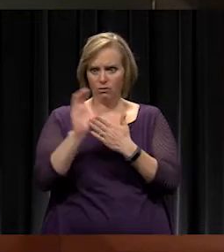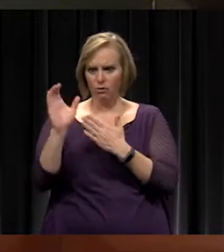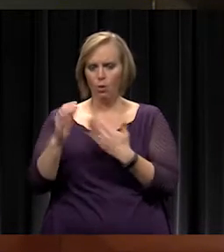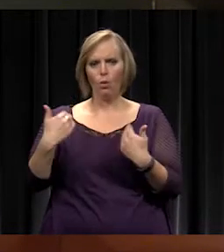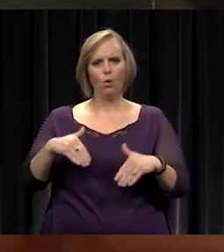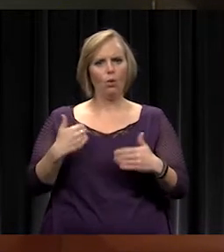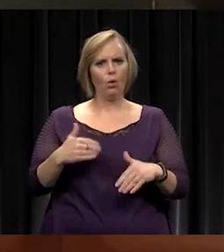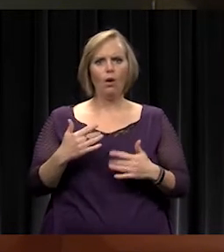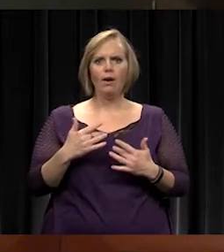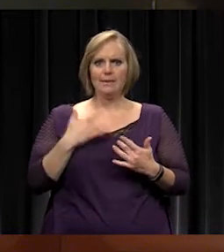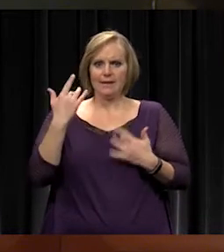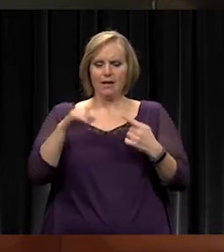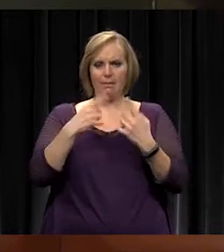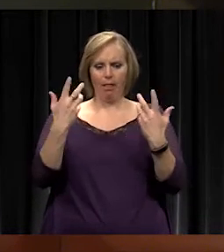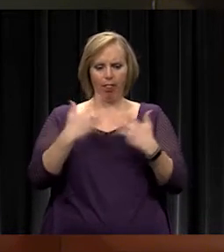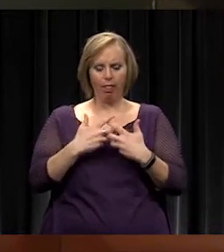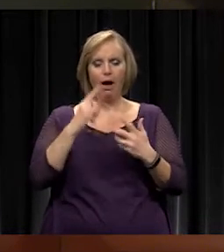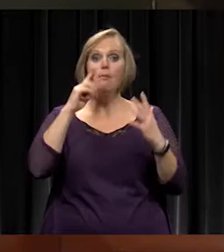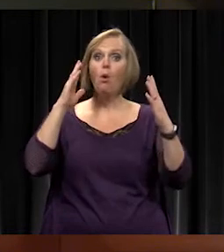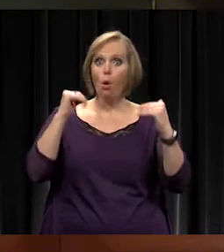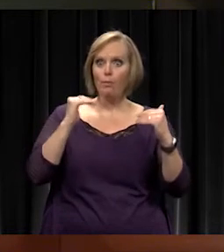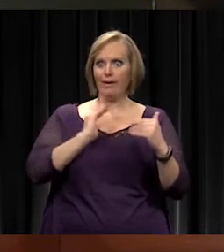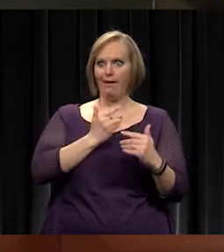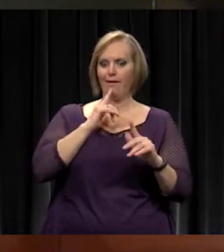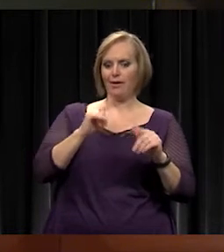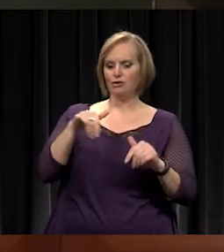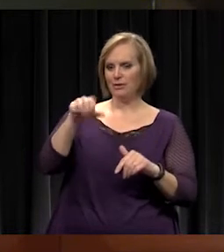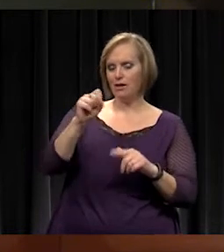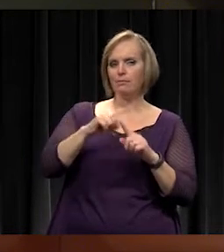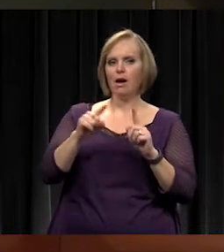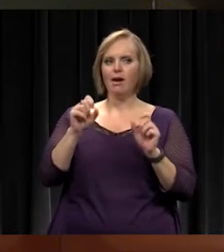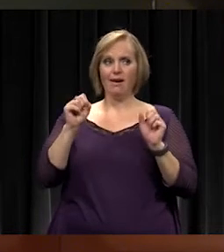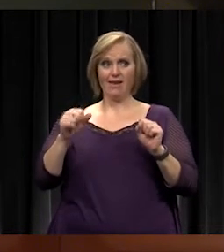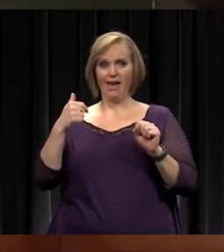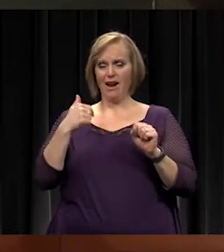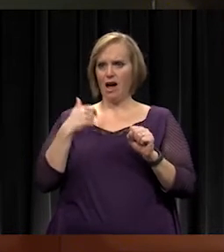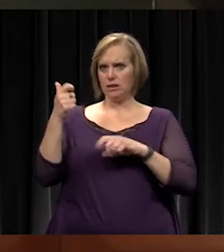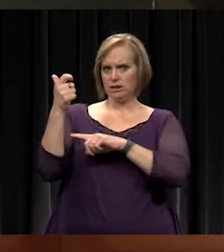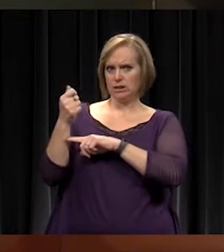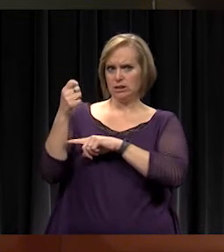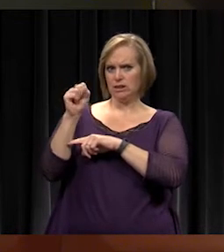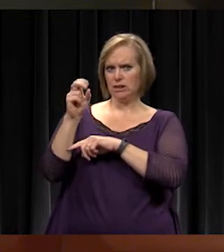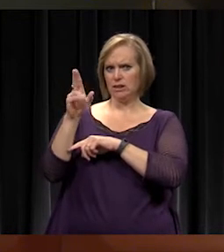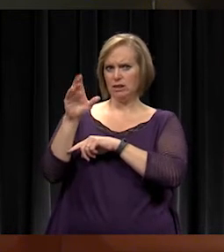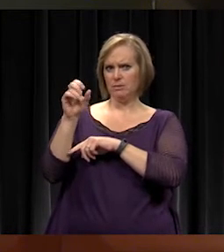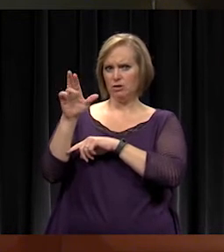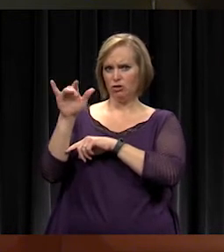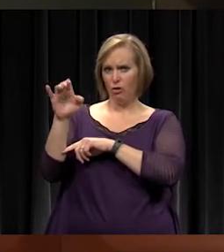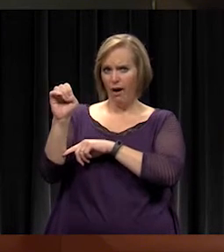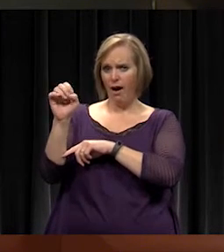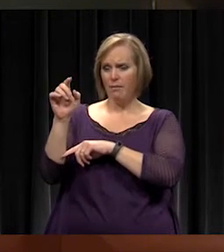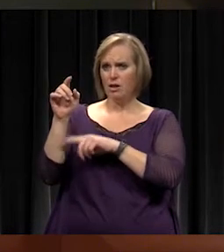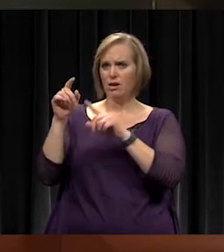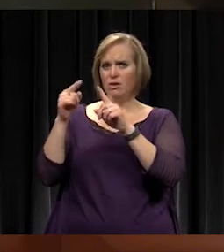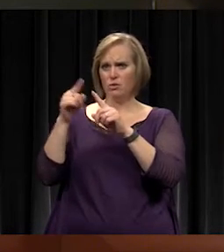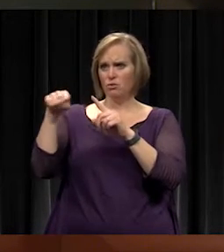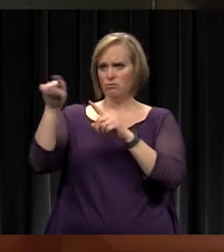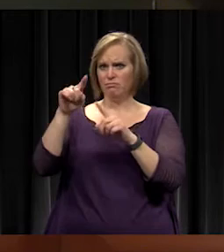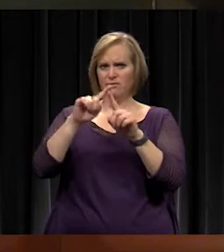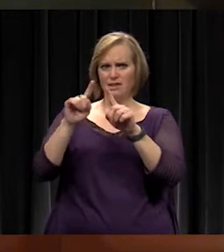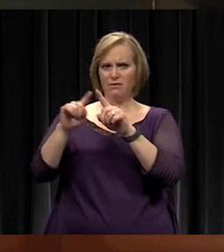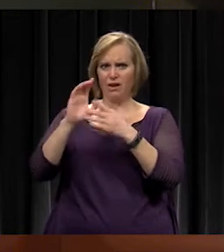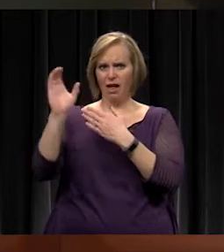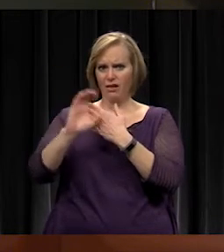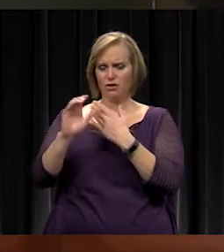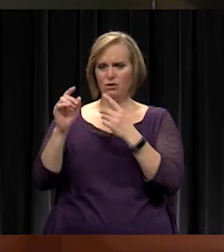I'm hoping the answer to this is yes, but can I subscribe to the calendars that are available on the app? Like